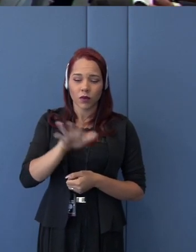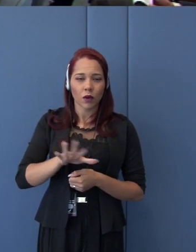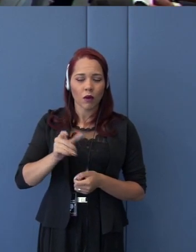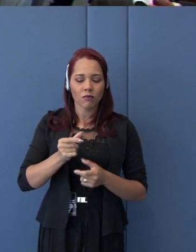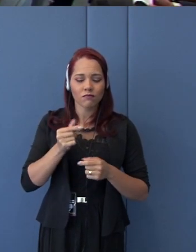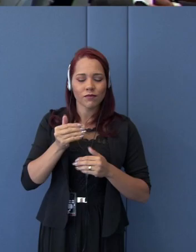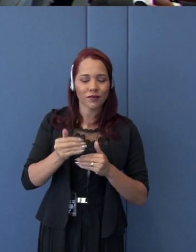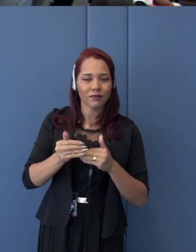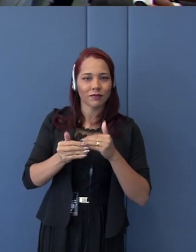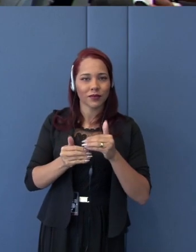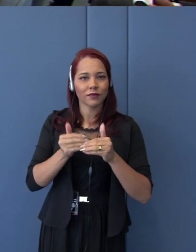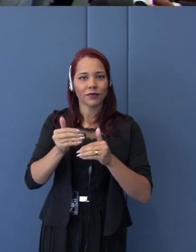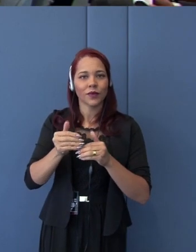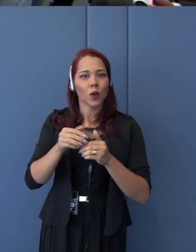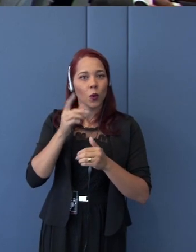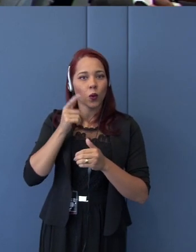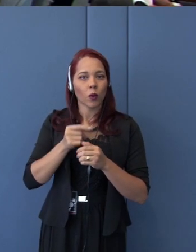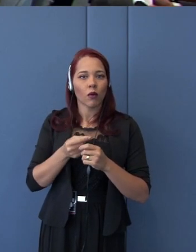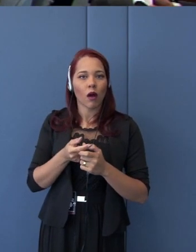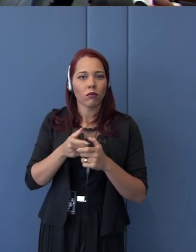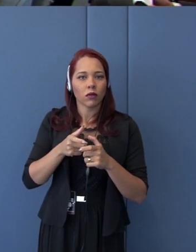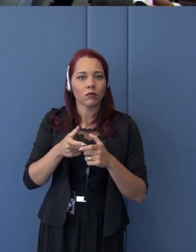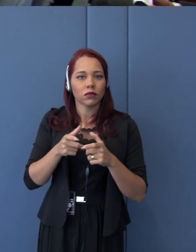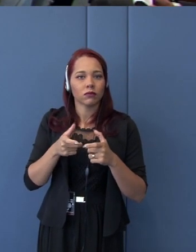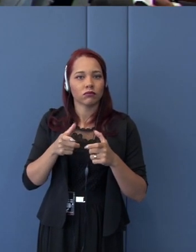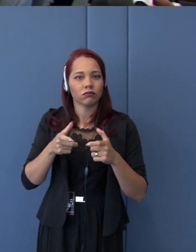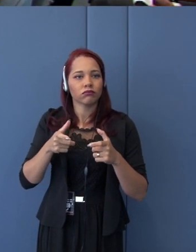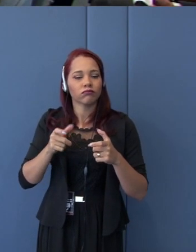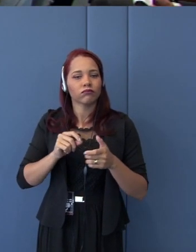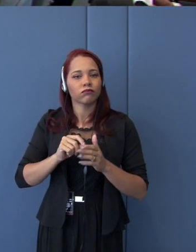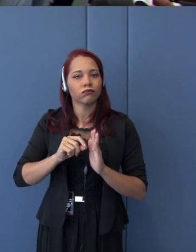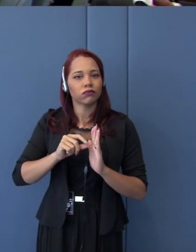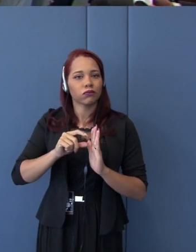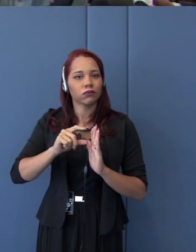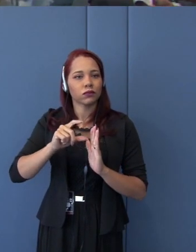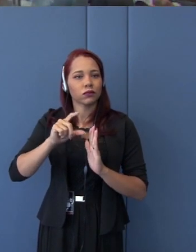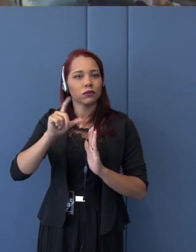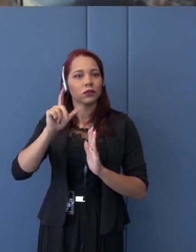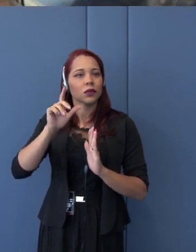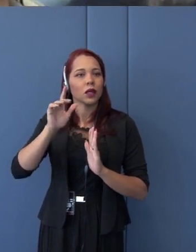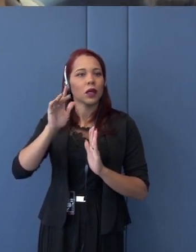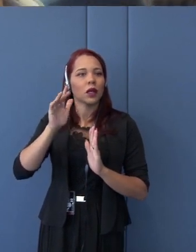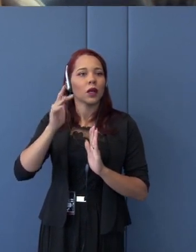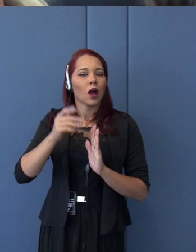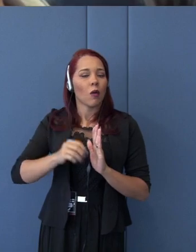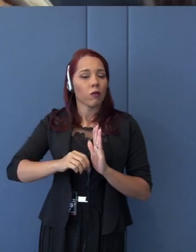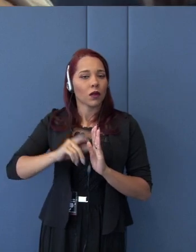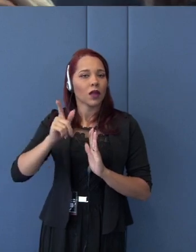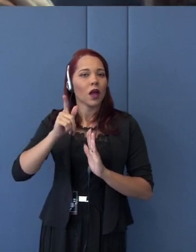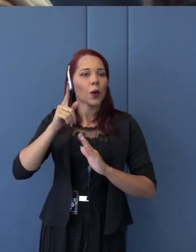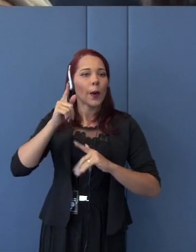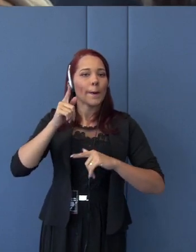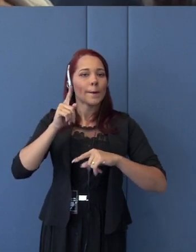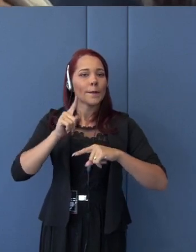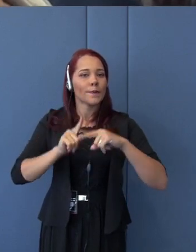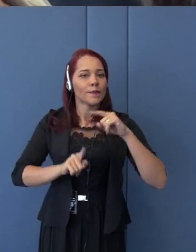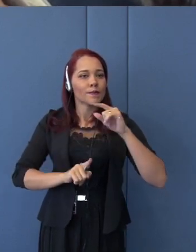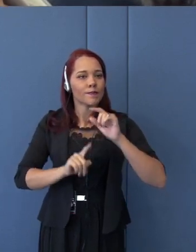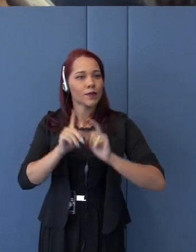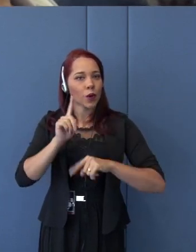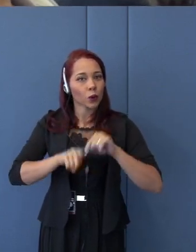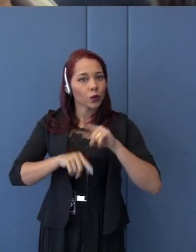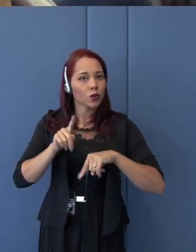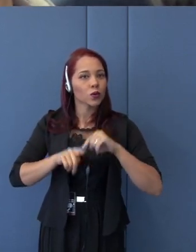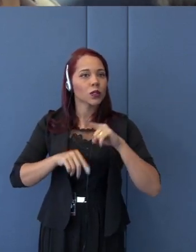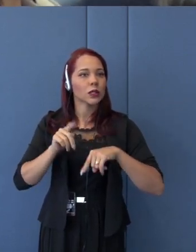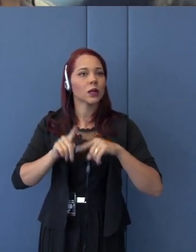increased their level of assemblies, you know, productions, and often that was a